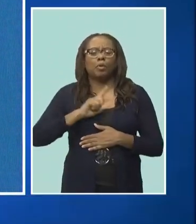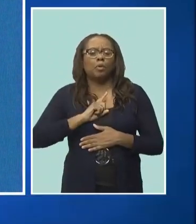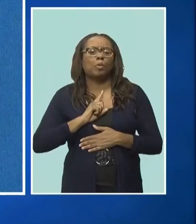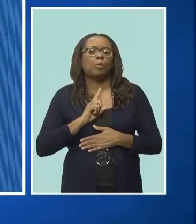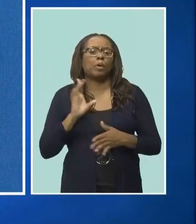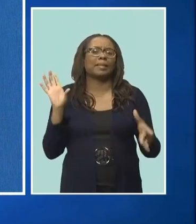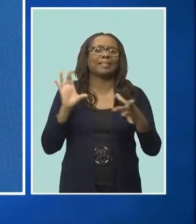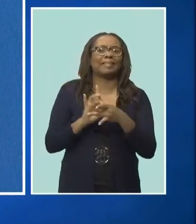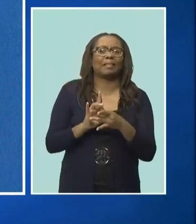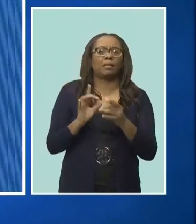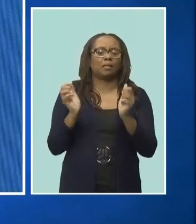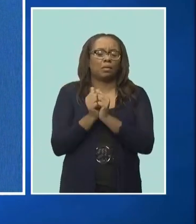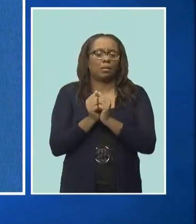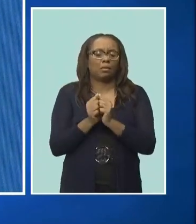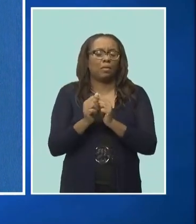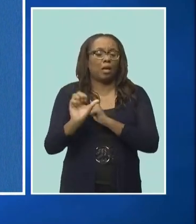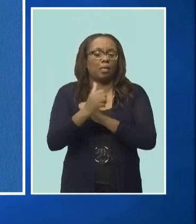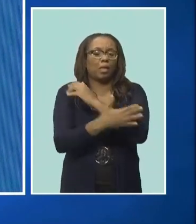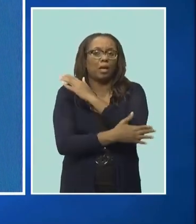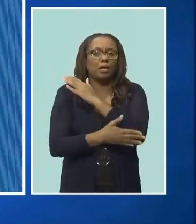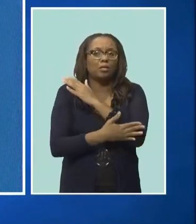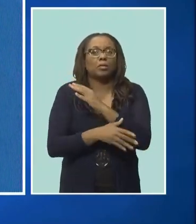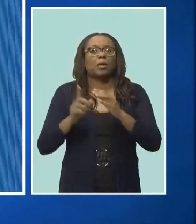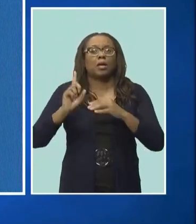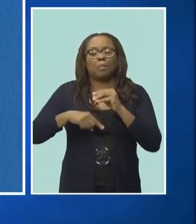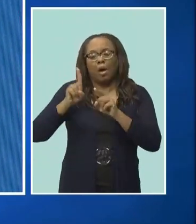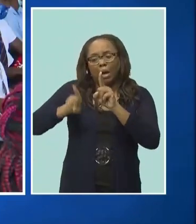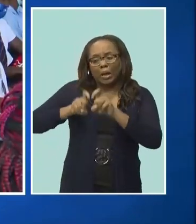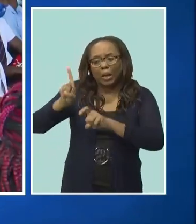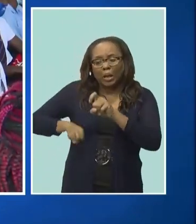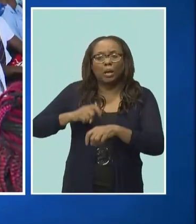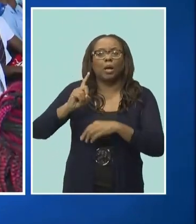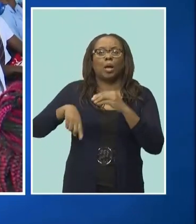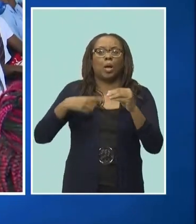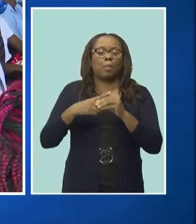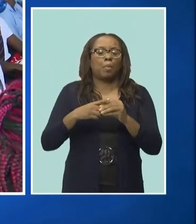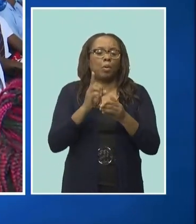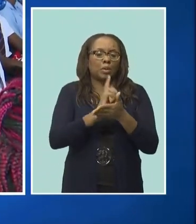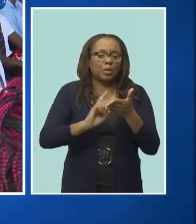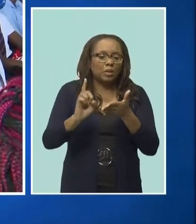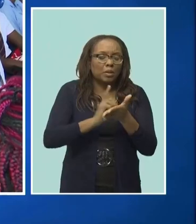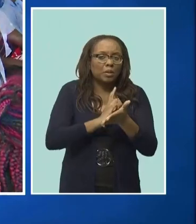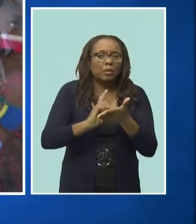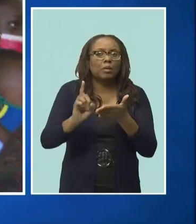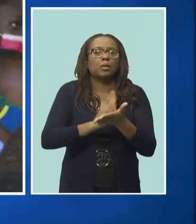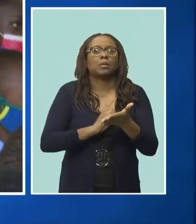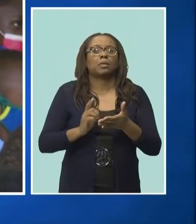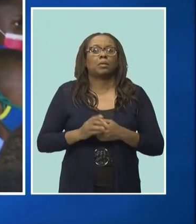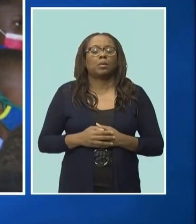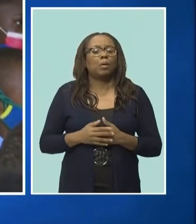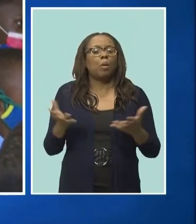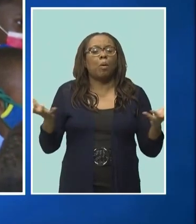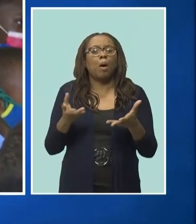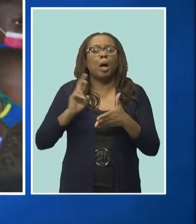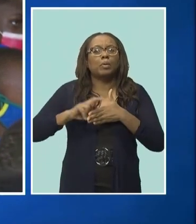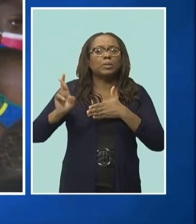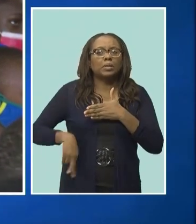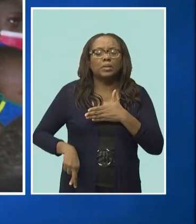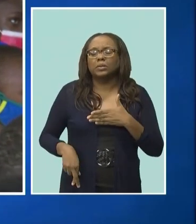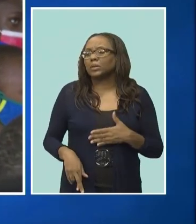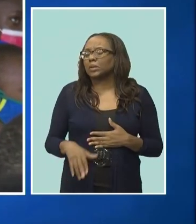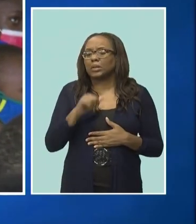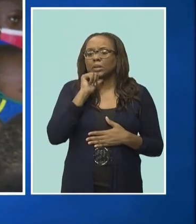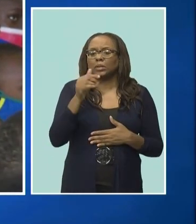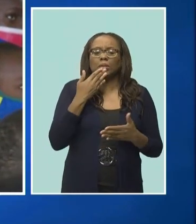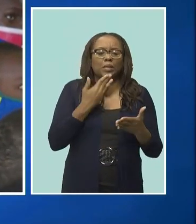poll on discrimination and also inclusion on our YouReport platform. And the results are really disturbing.